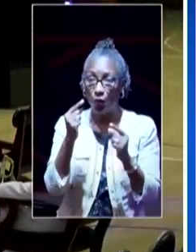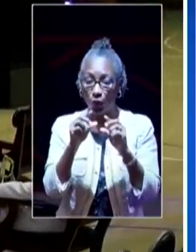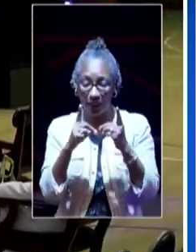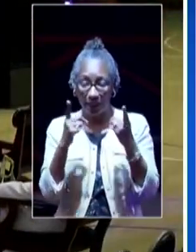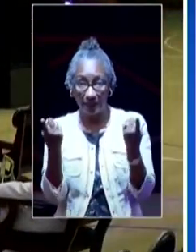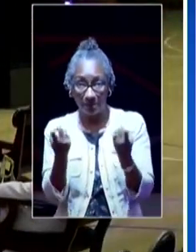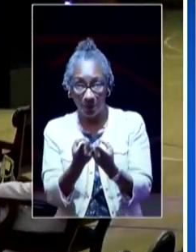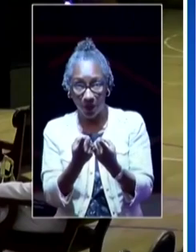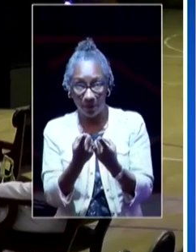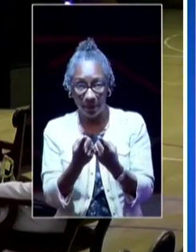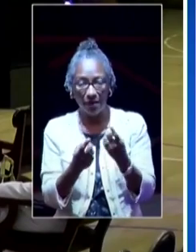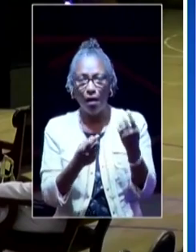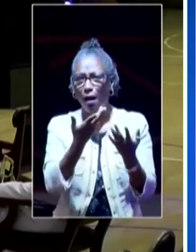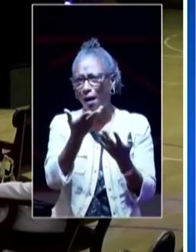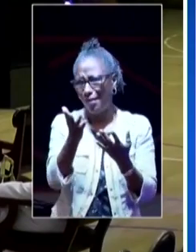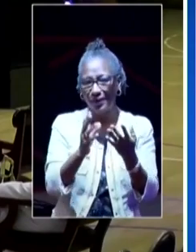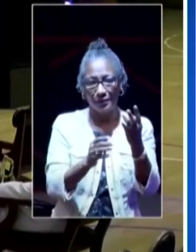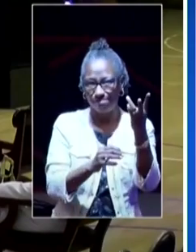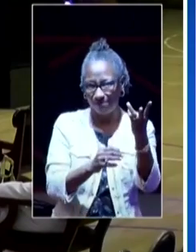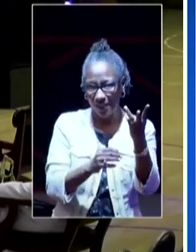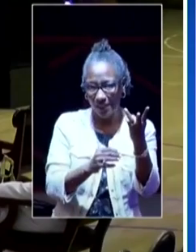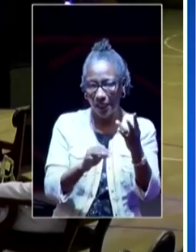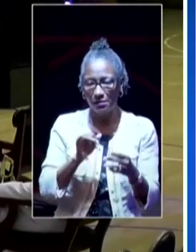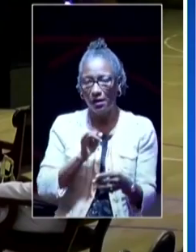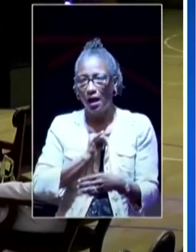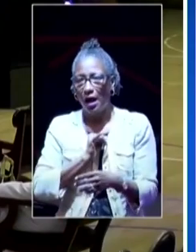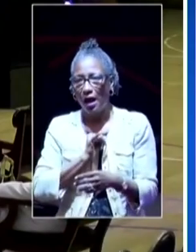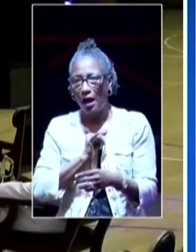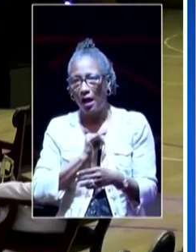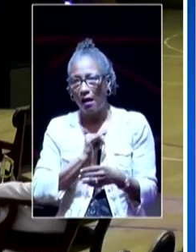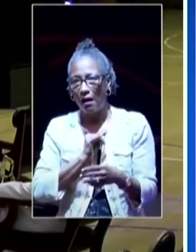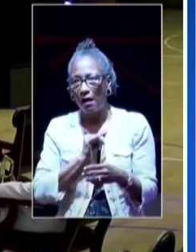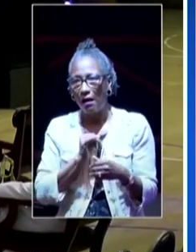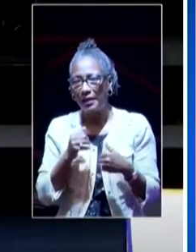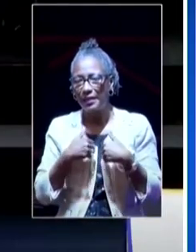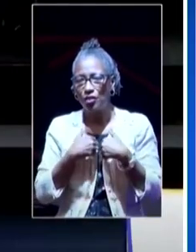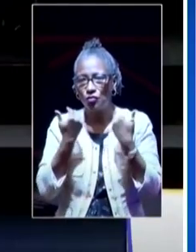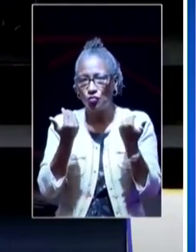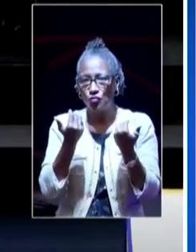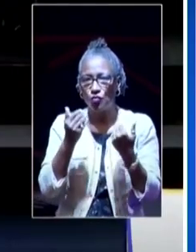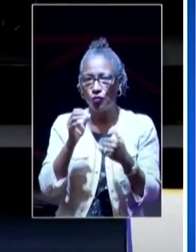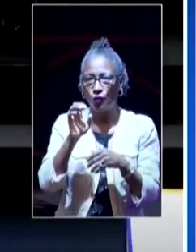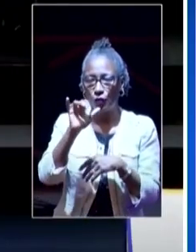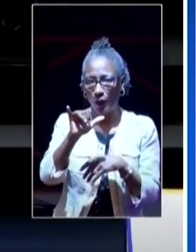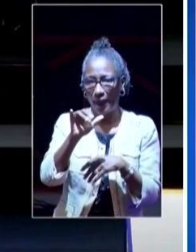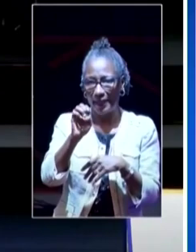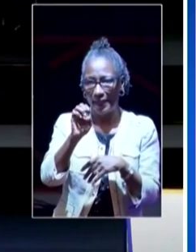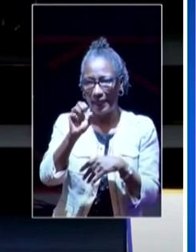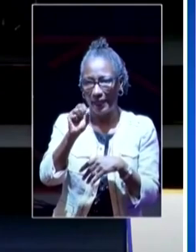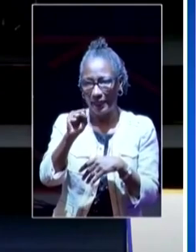six departments within the ministry, the Youth Entrepreneurship Scheme. And one of the officers